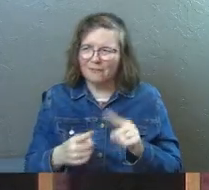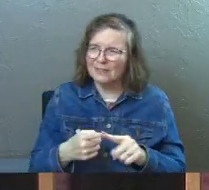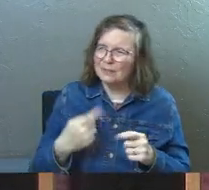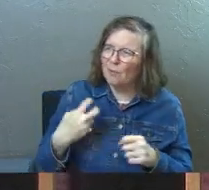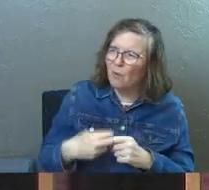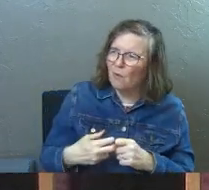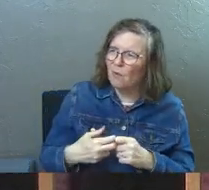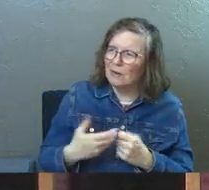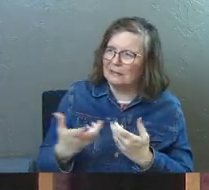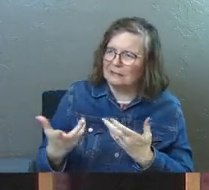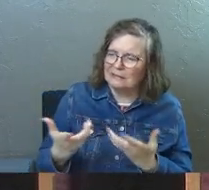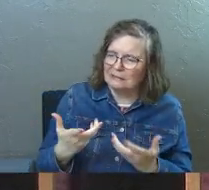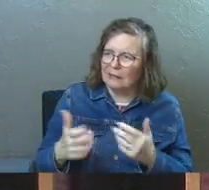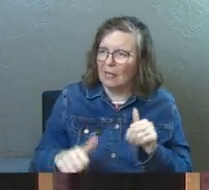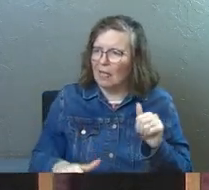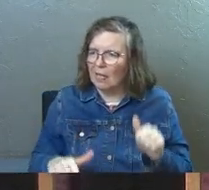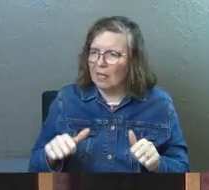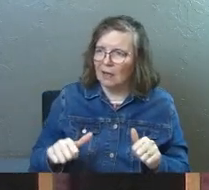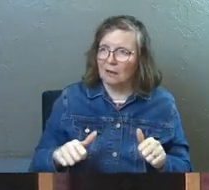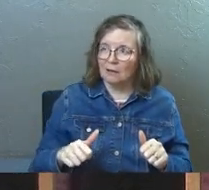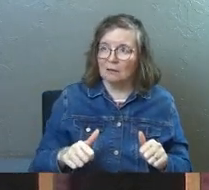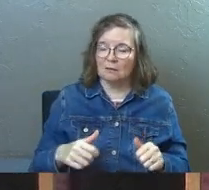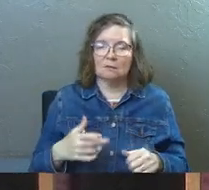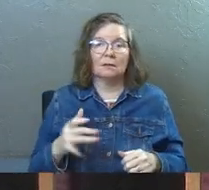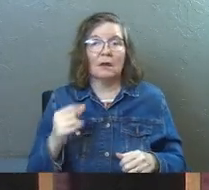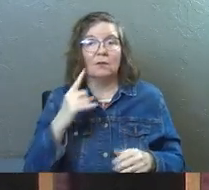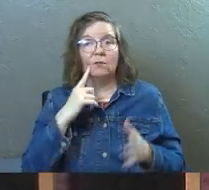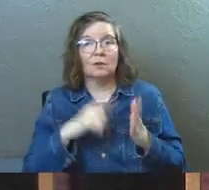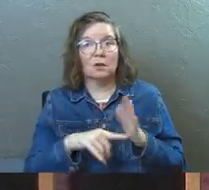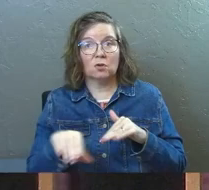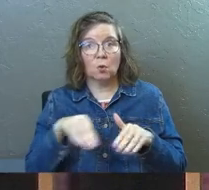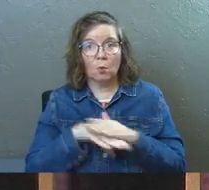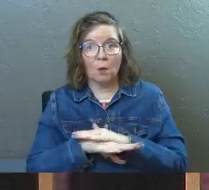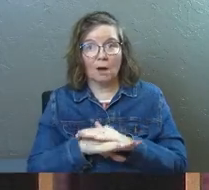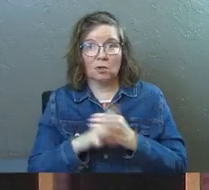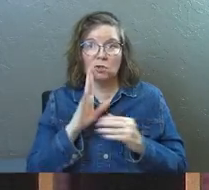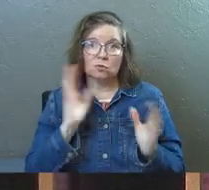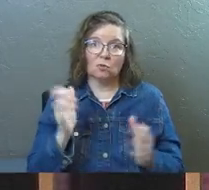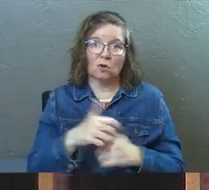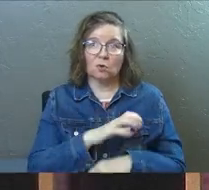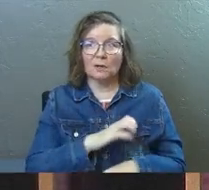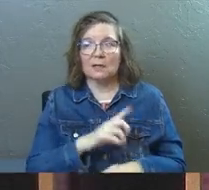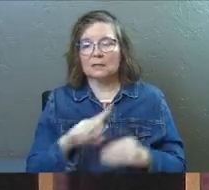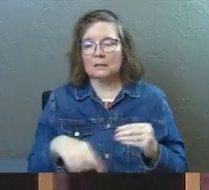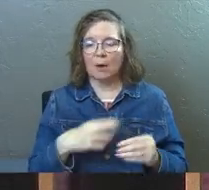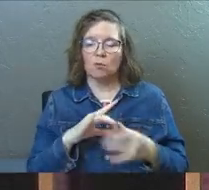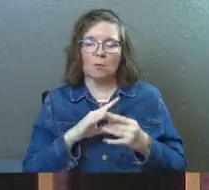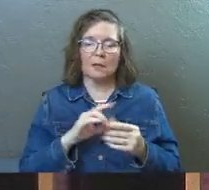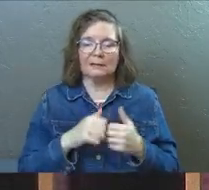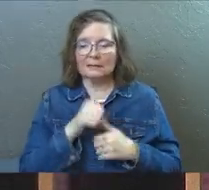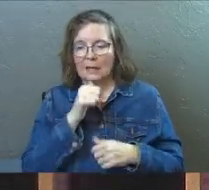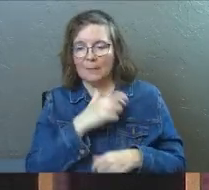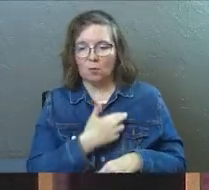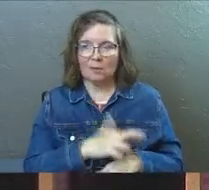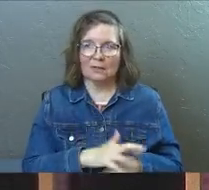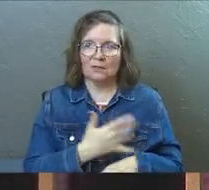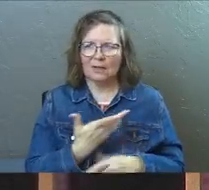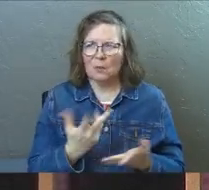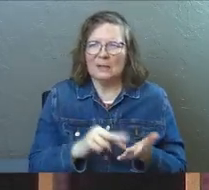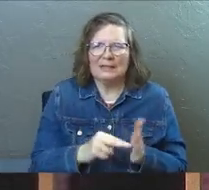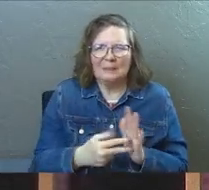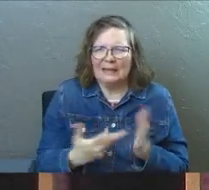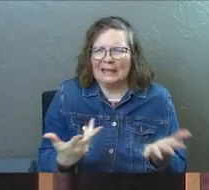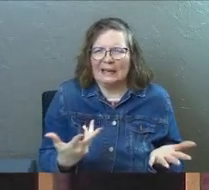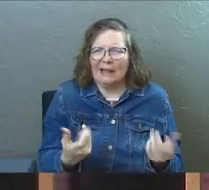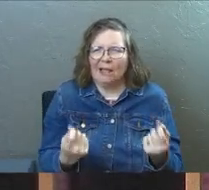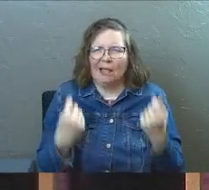Friendship sounds kind of elusive. Do you ever walk in and you're talking to Christians and they're like, it's just about relationship. It's not about religion. And you're like, what does